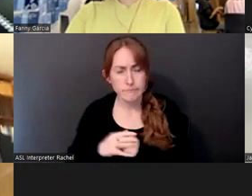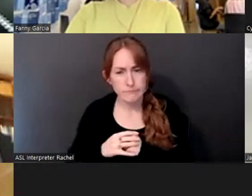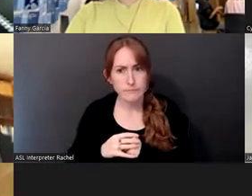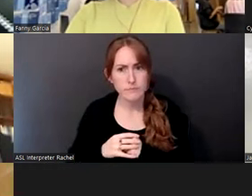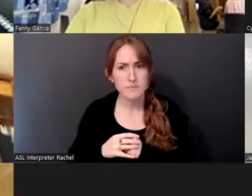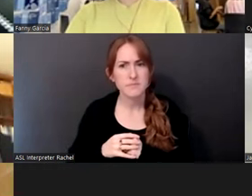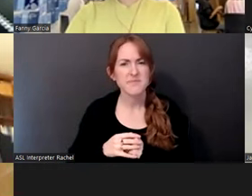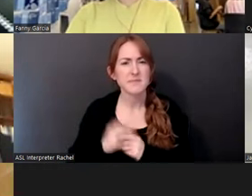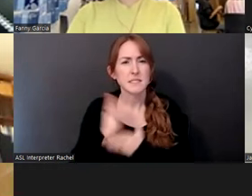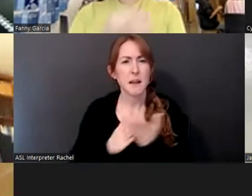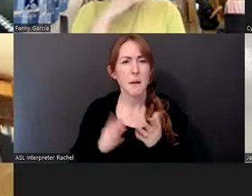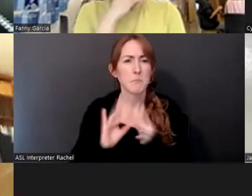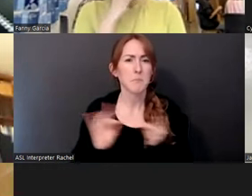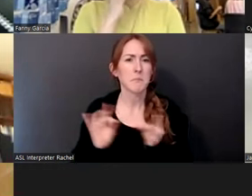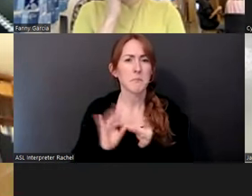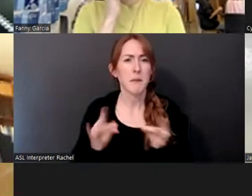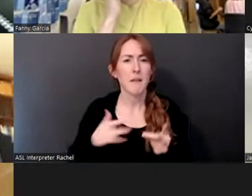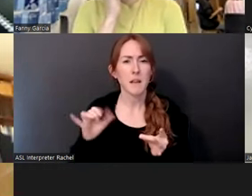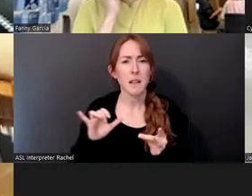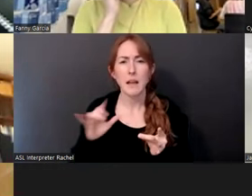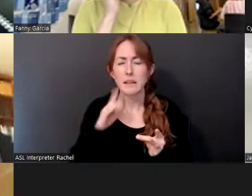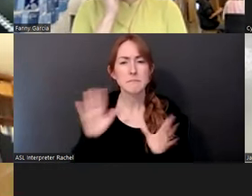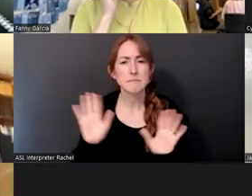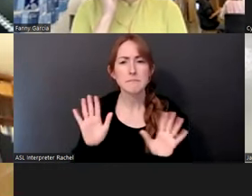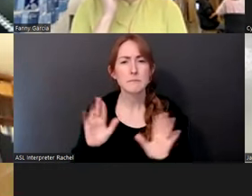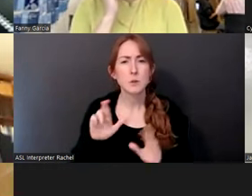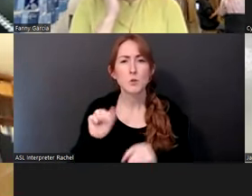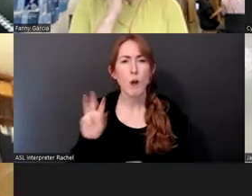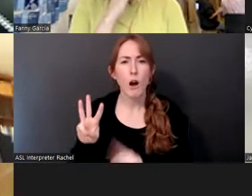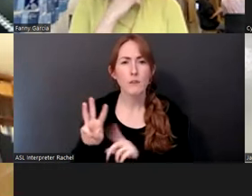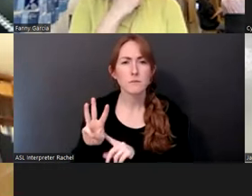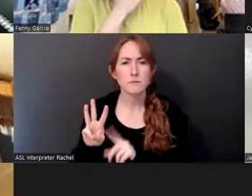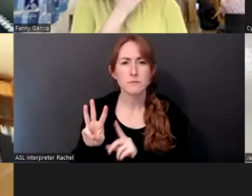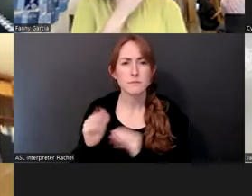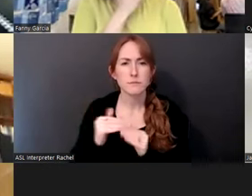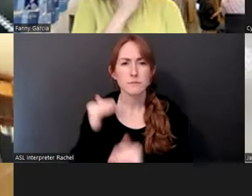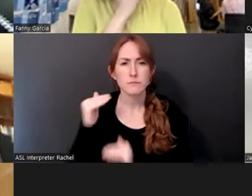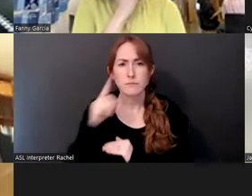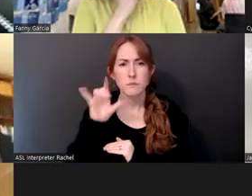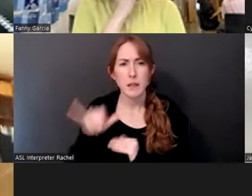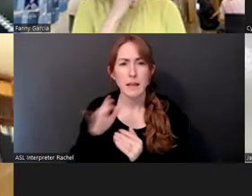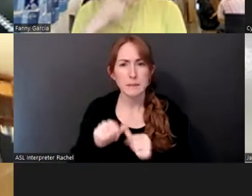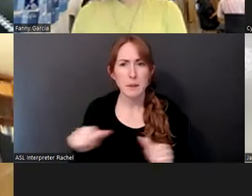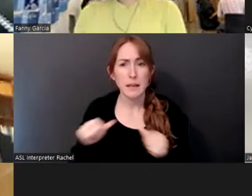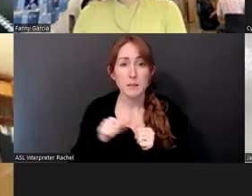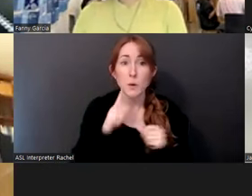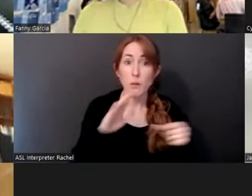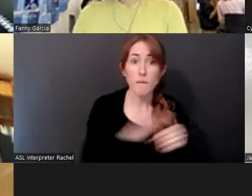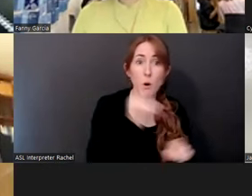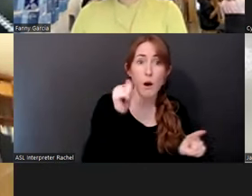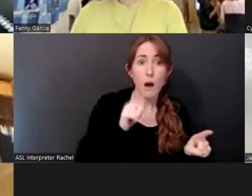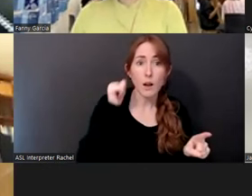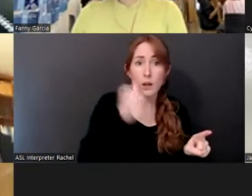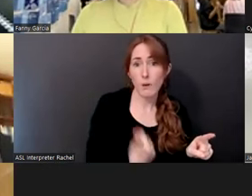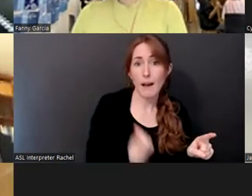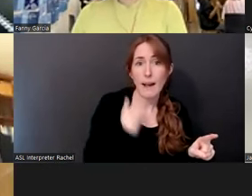a little, um, too raw for that space. Um, and so it's, it's, it is preserved in the full audio inside of it,